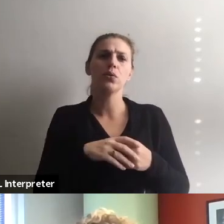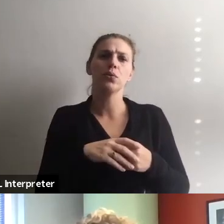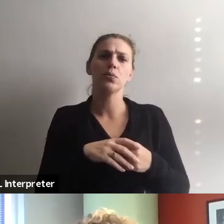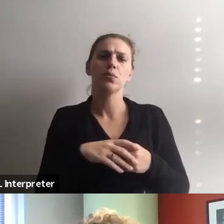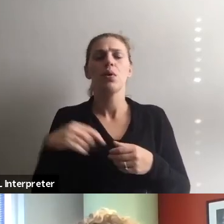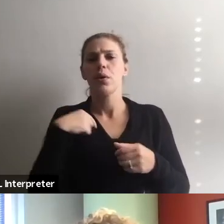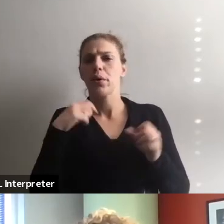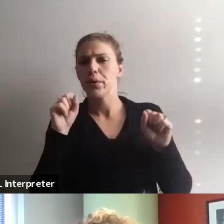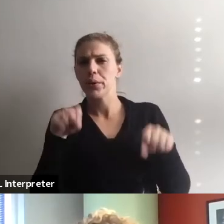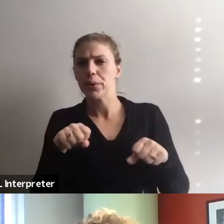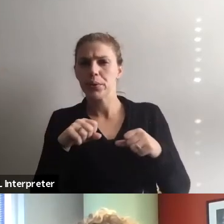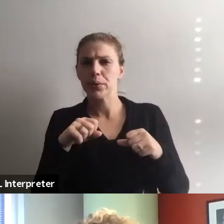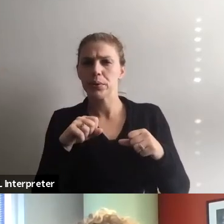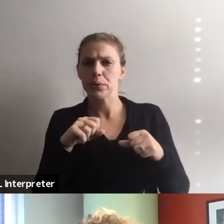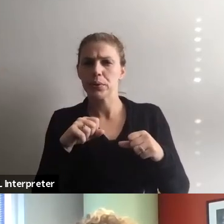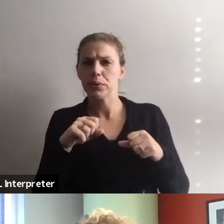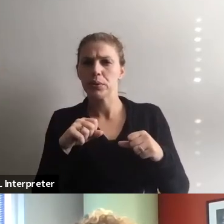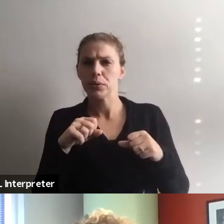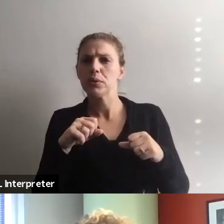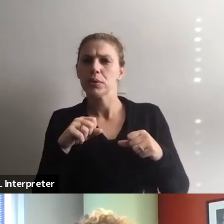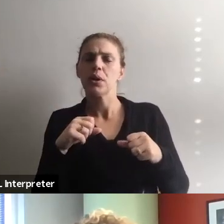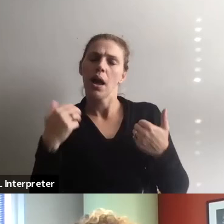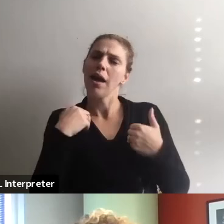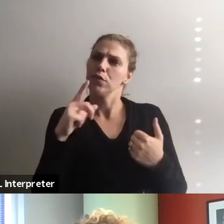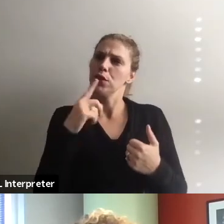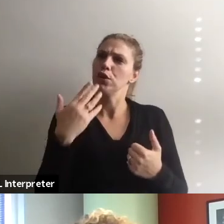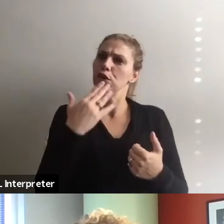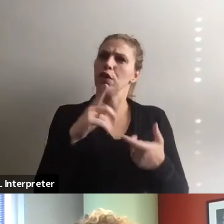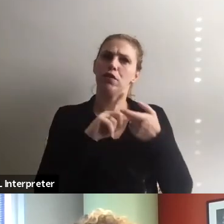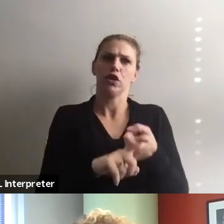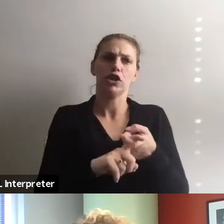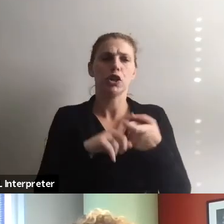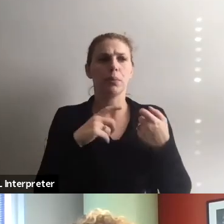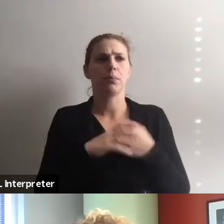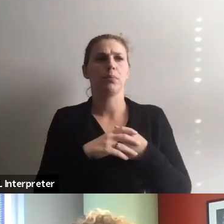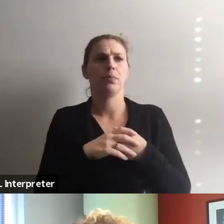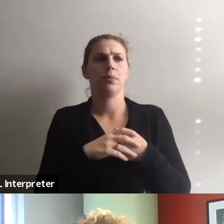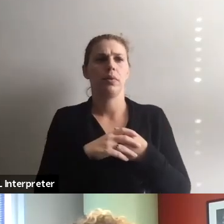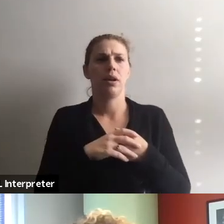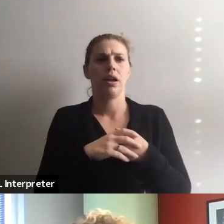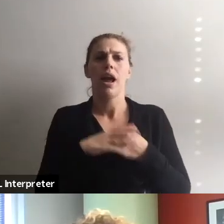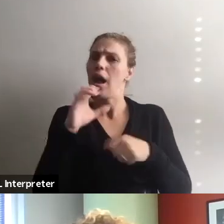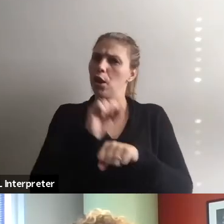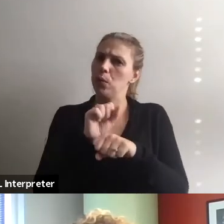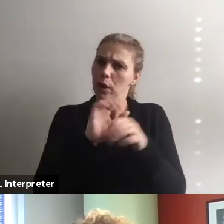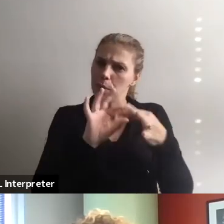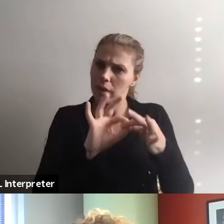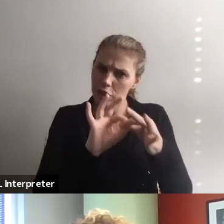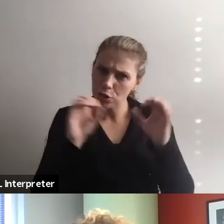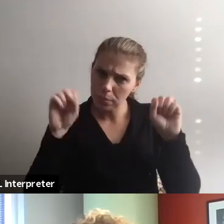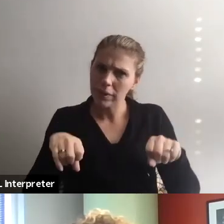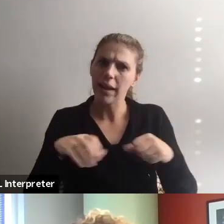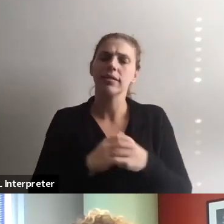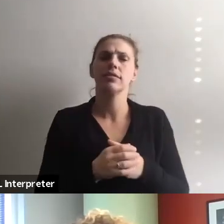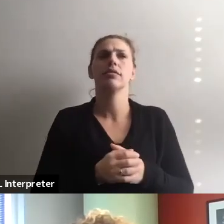I could, you know, have a good friendship and, you know, a working relationship as well.